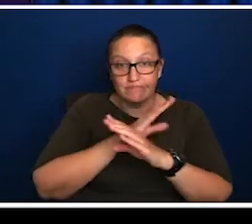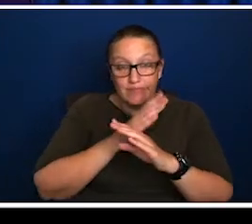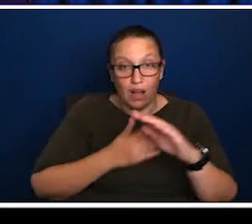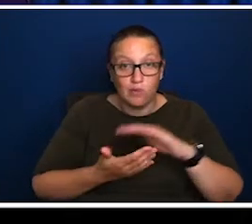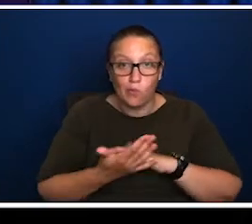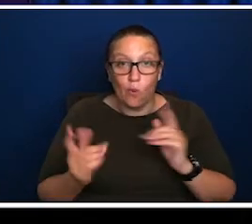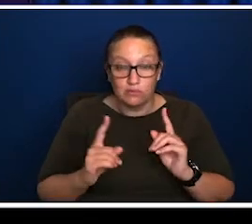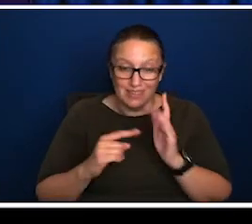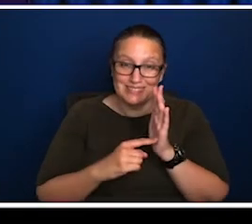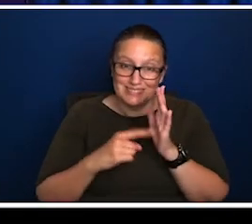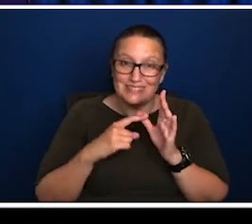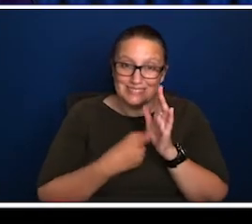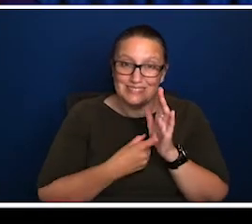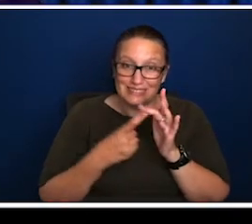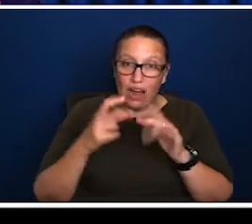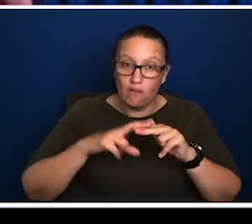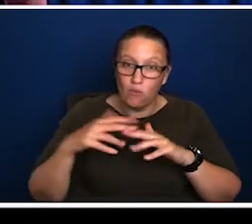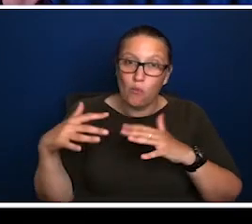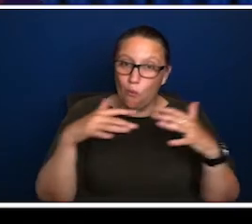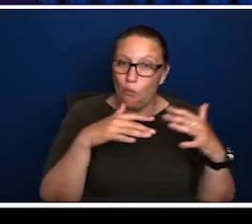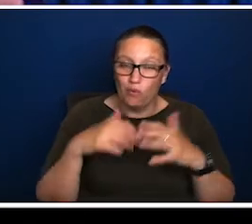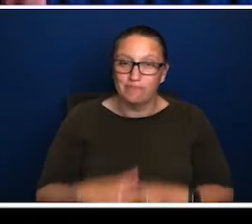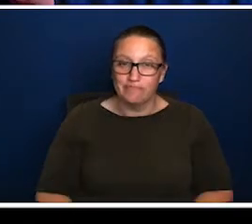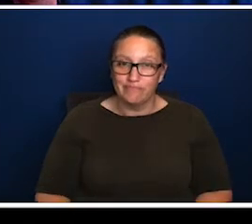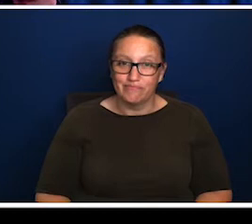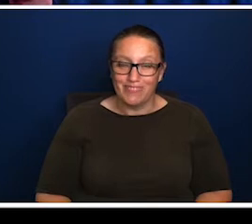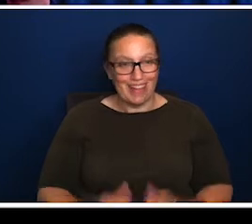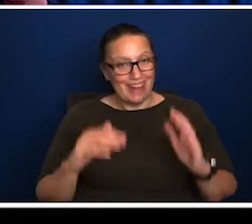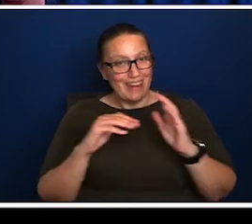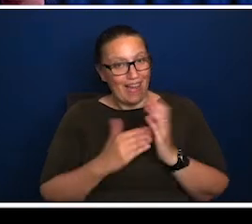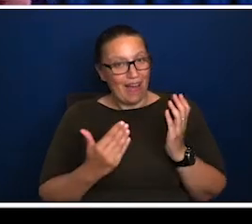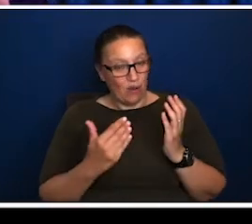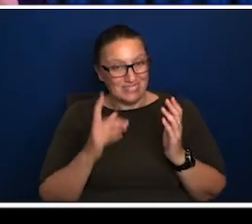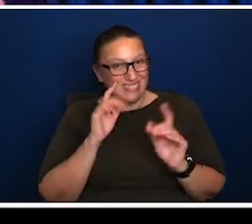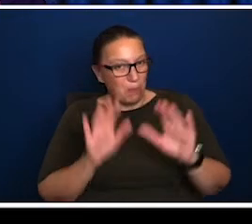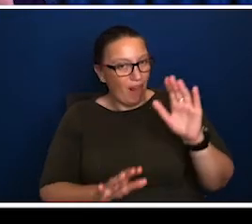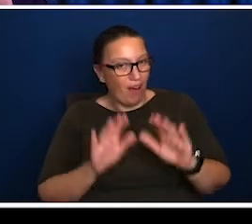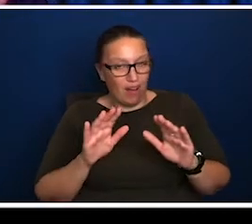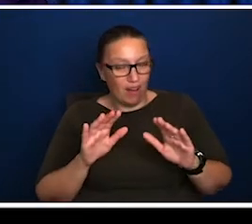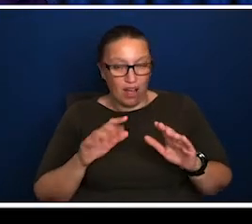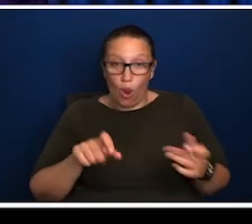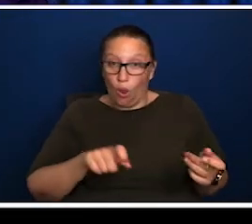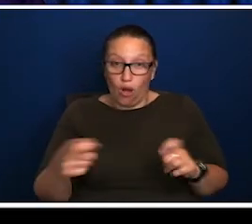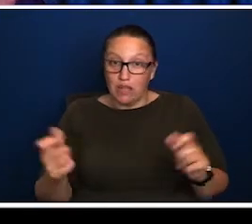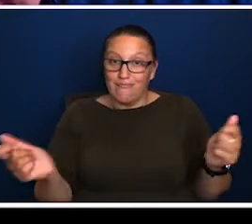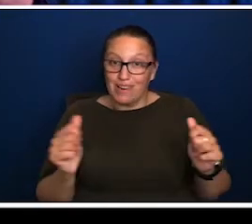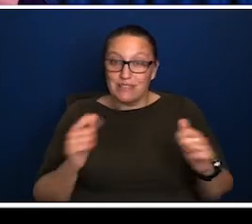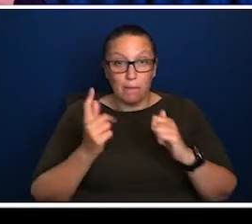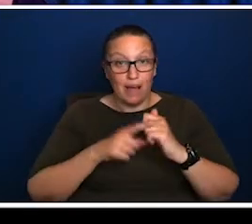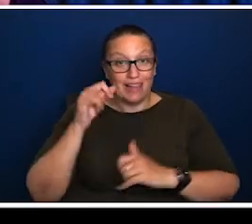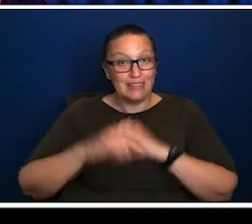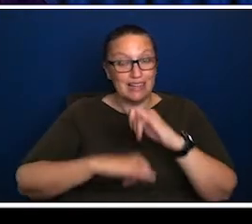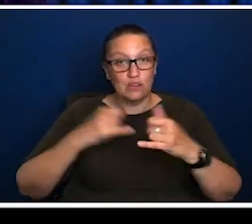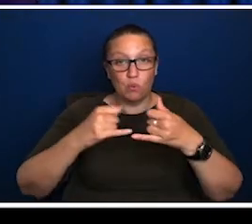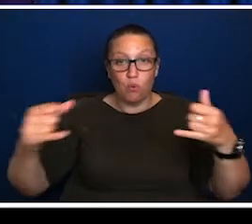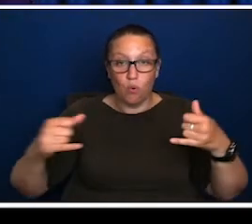about to witness, uh, coming out of lockdown, but with the international borders still closed. Now, the difficulty with that analogy, from my mind, and maybe this is the way to